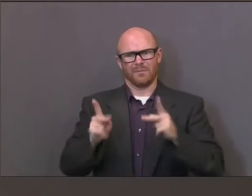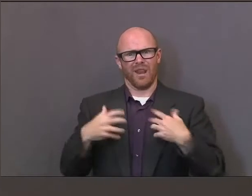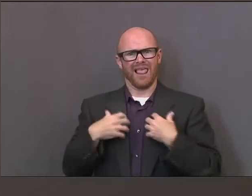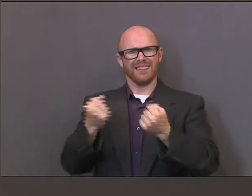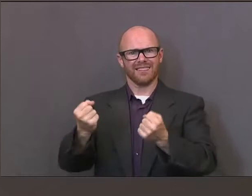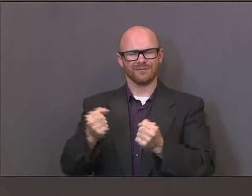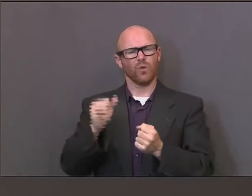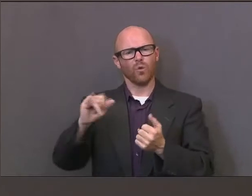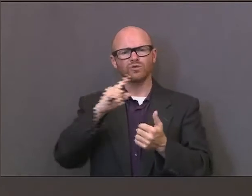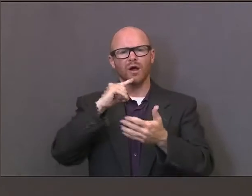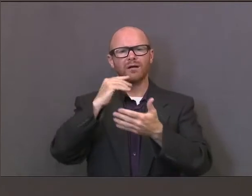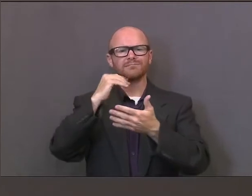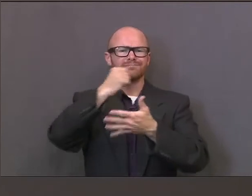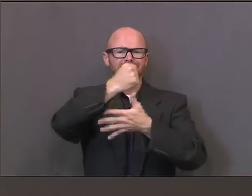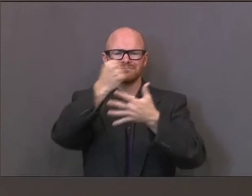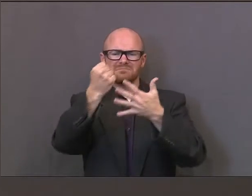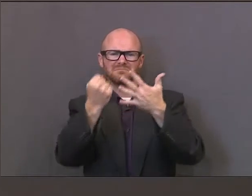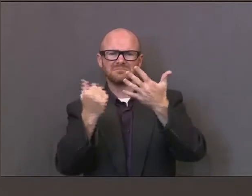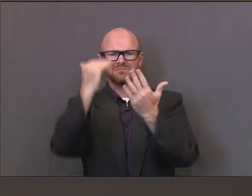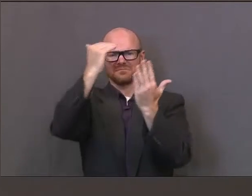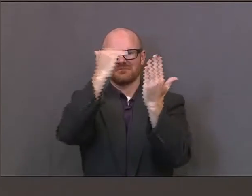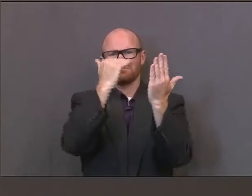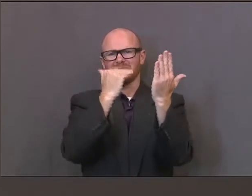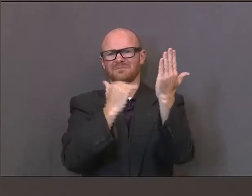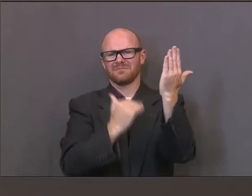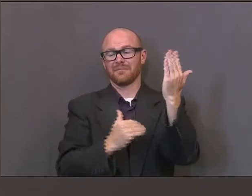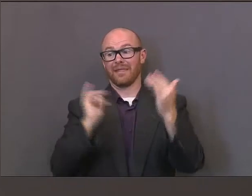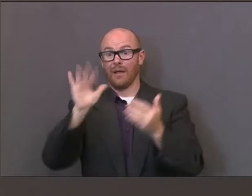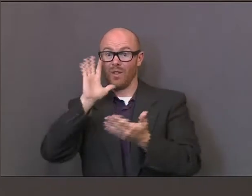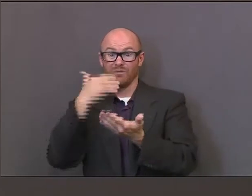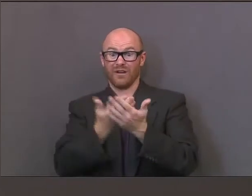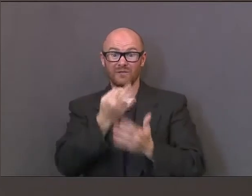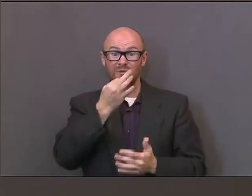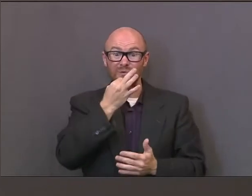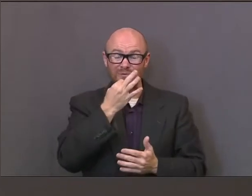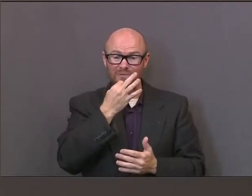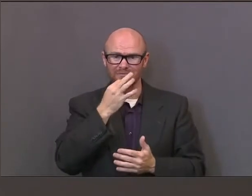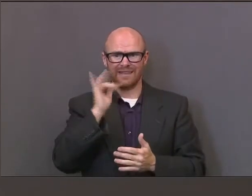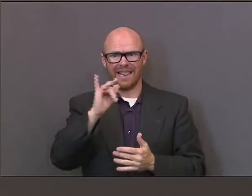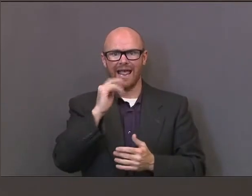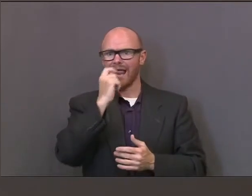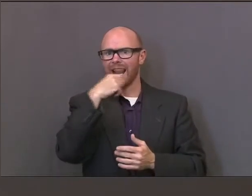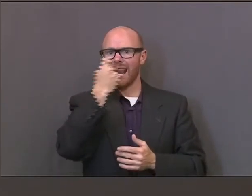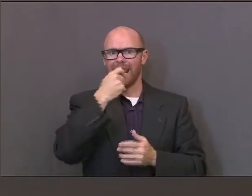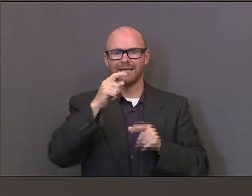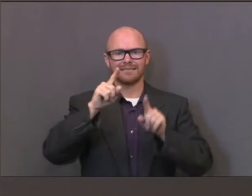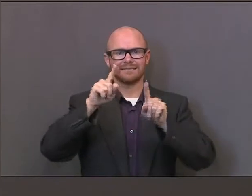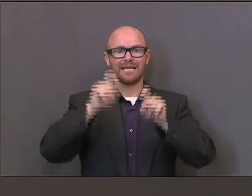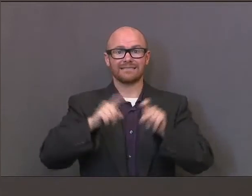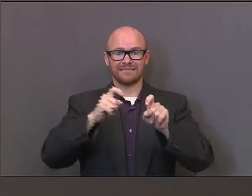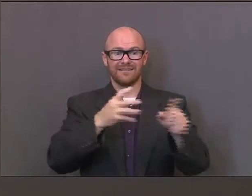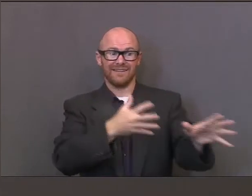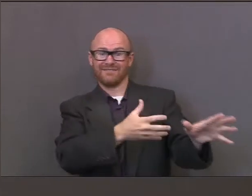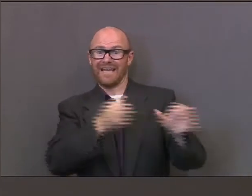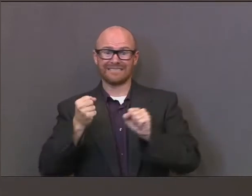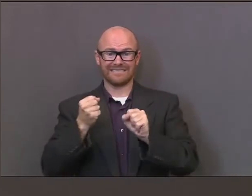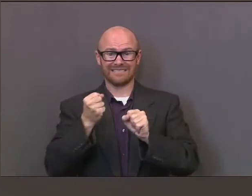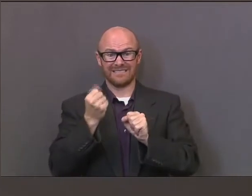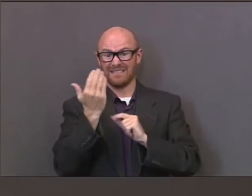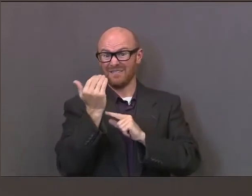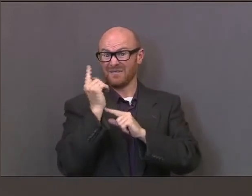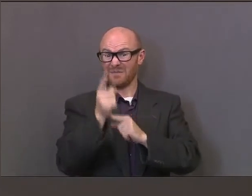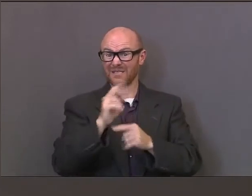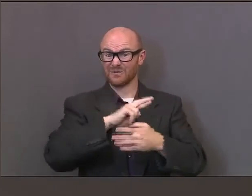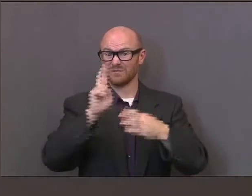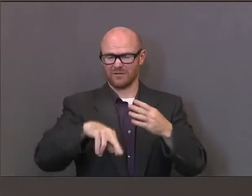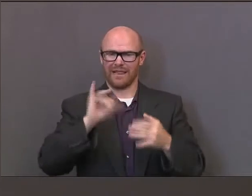groups, but that's going to be arriving immediately, and that's going to help us, again, with this new antigen swab test on the card. It results in about 15